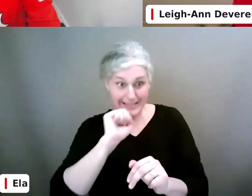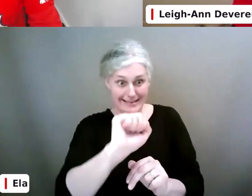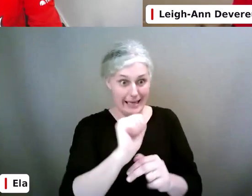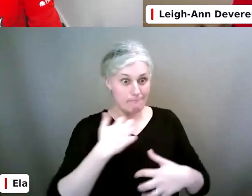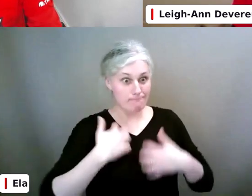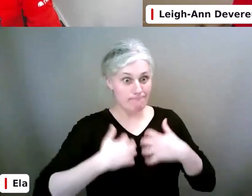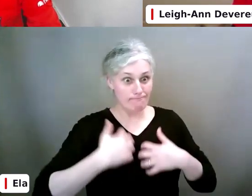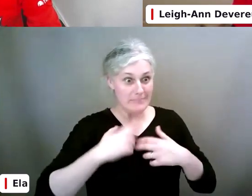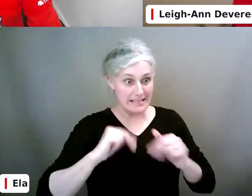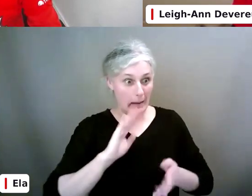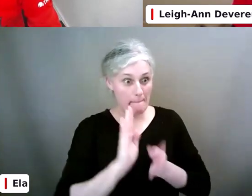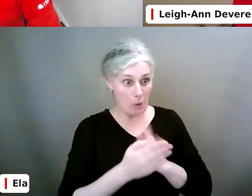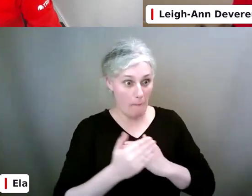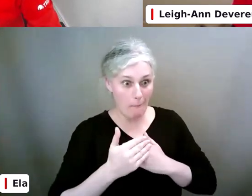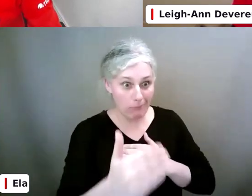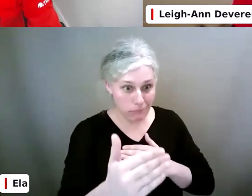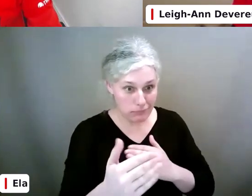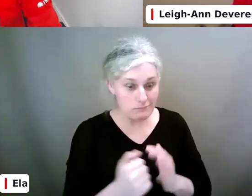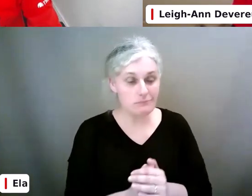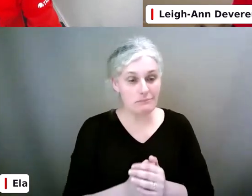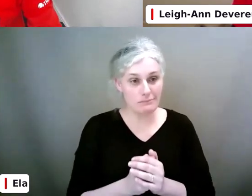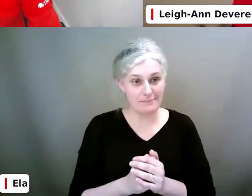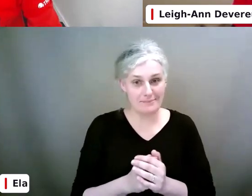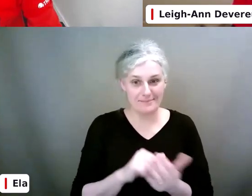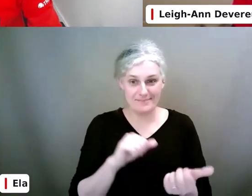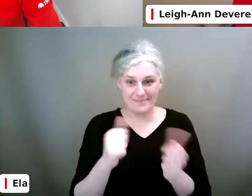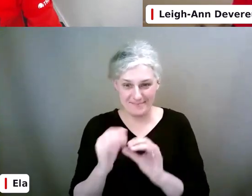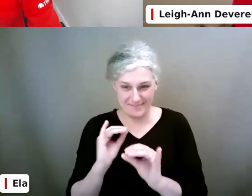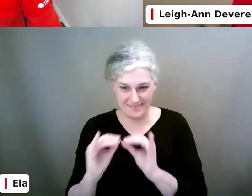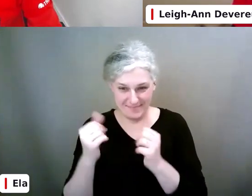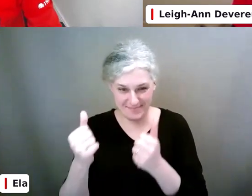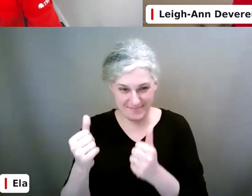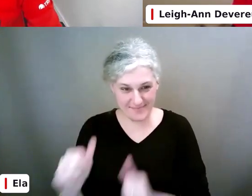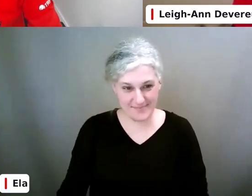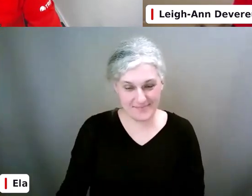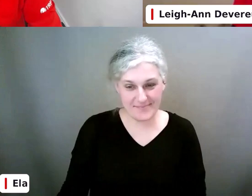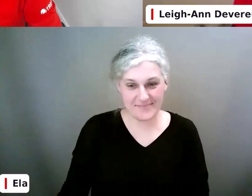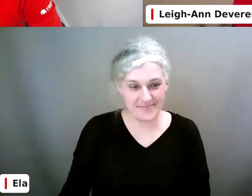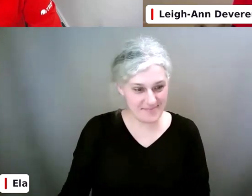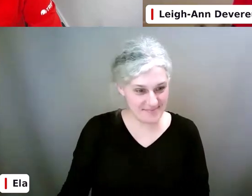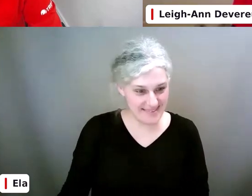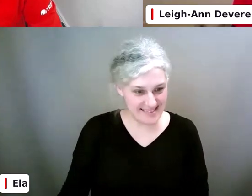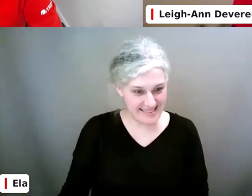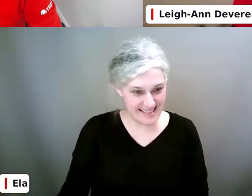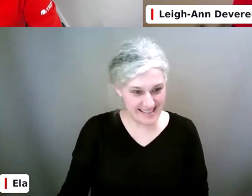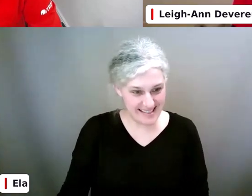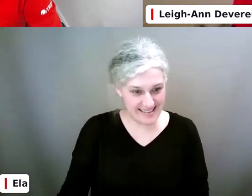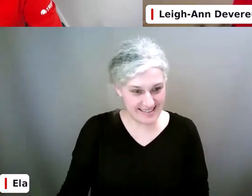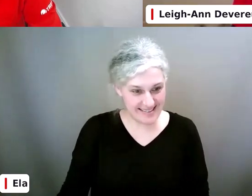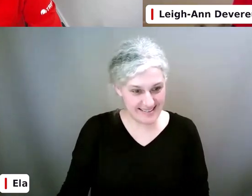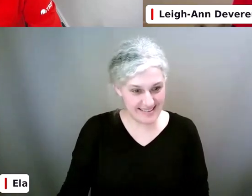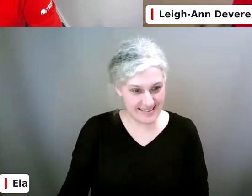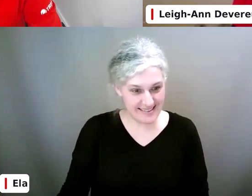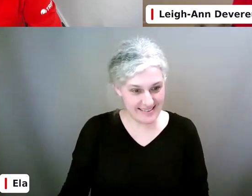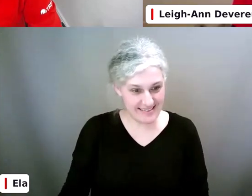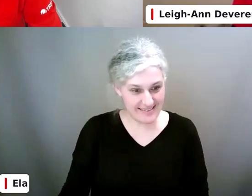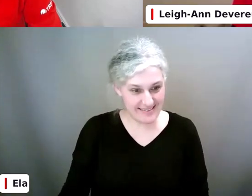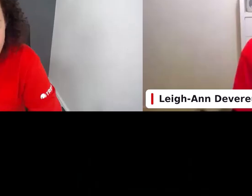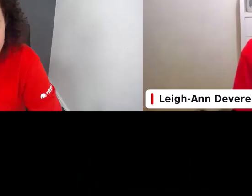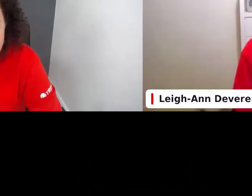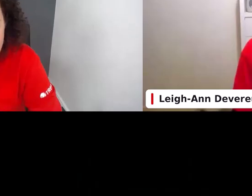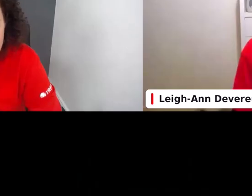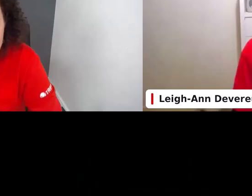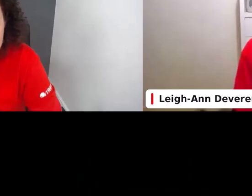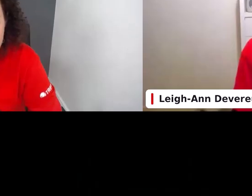You know, so or researching whatever it is. So and kids don't have to wait to finish secondary school to go to